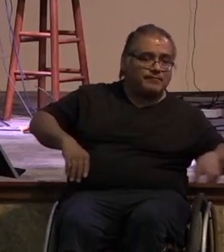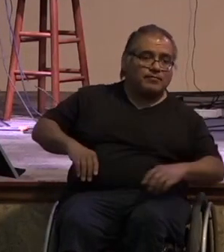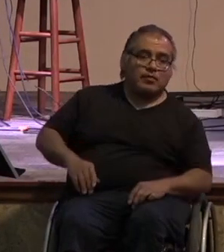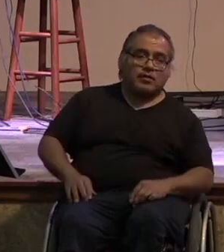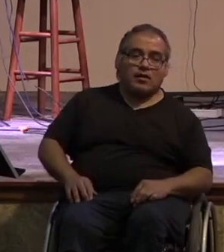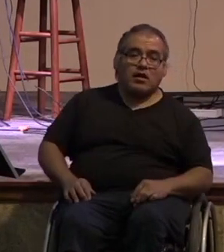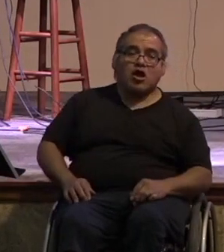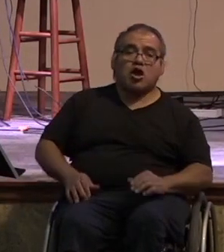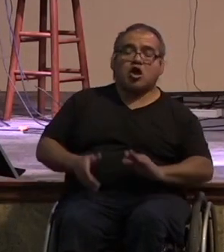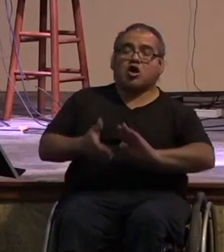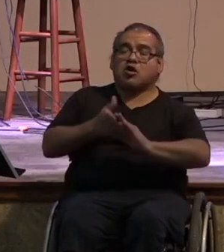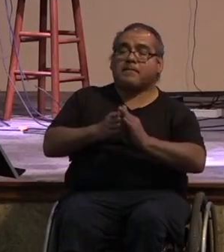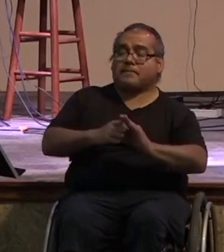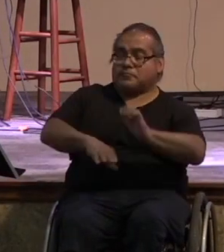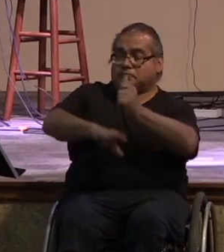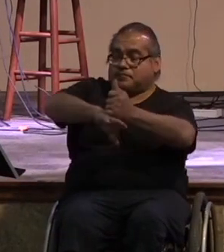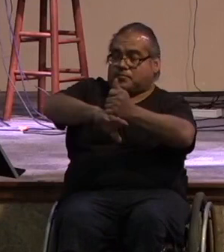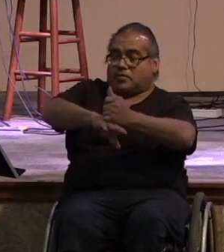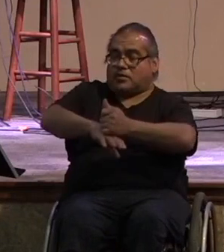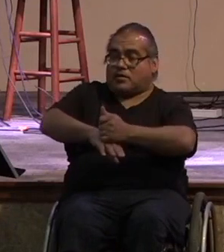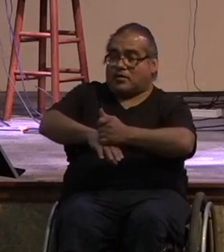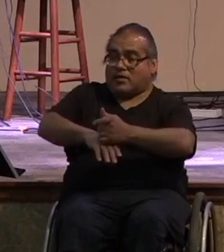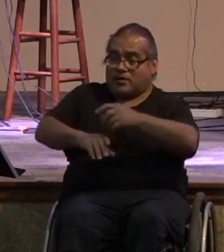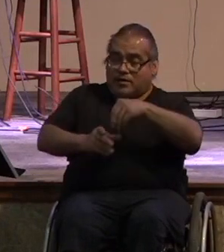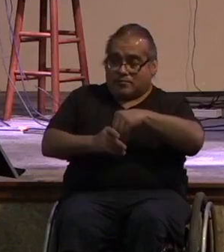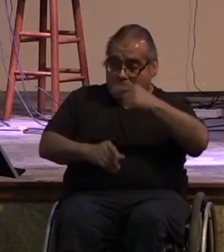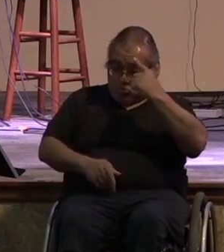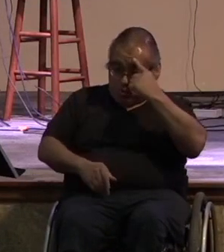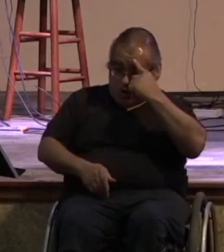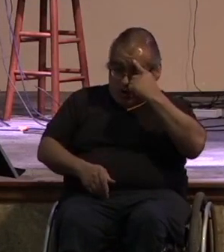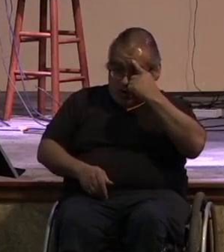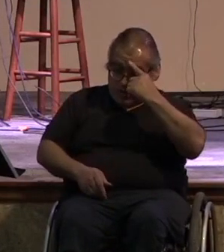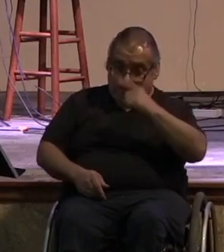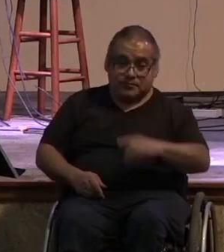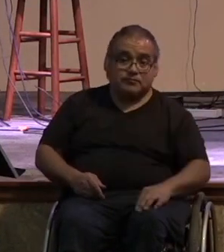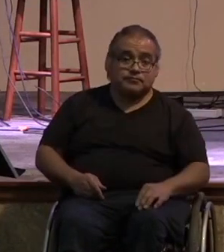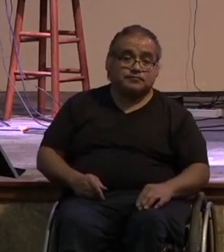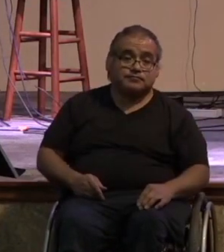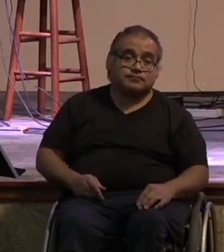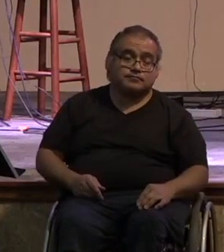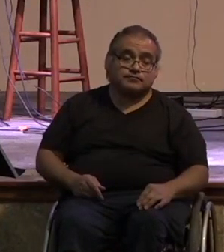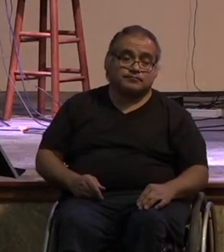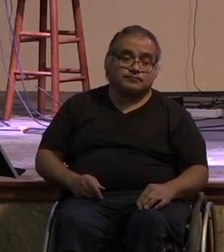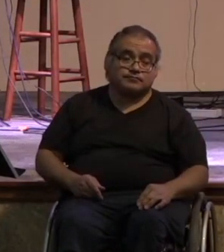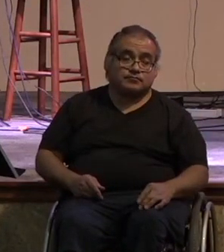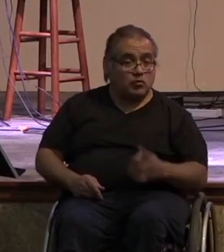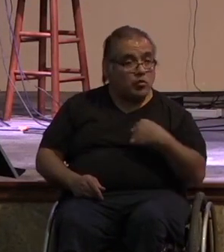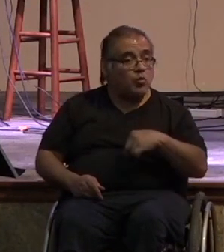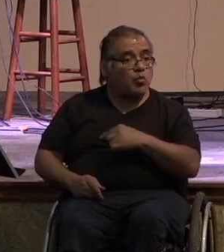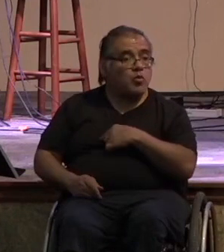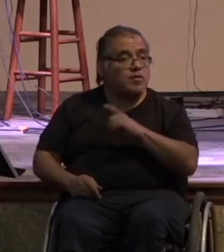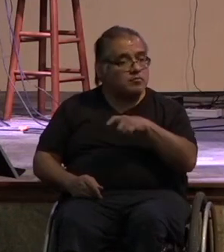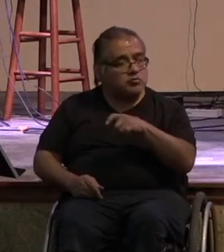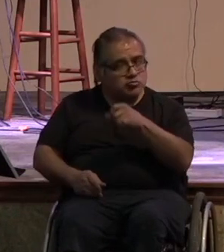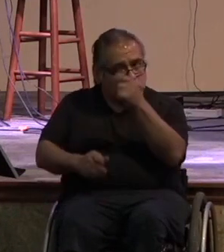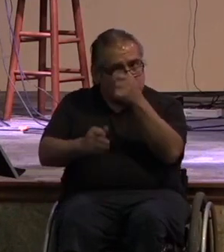some community orienting of my brain in those things right we have to remember